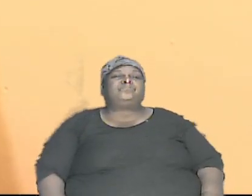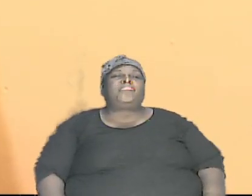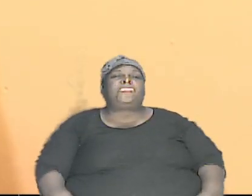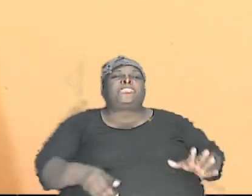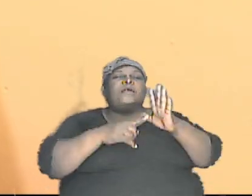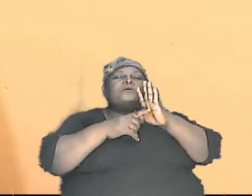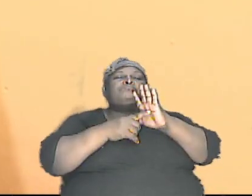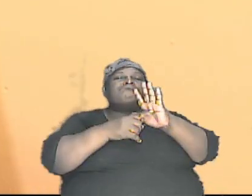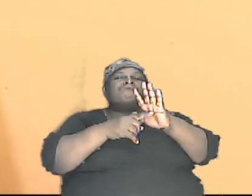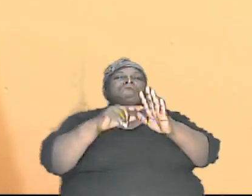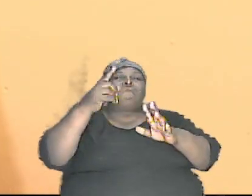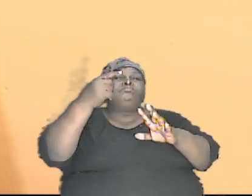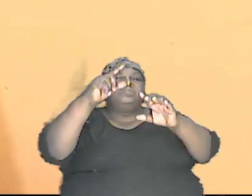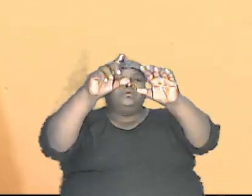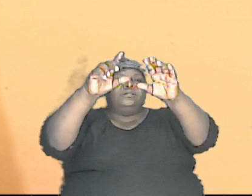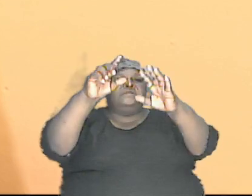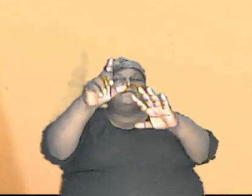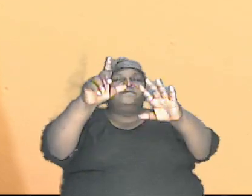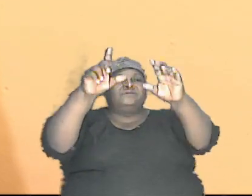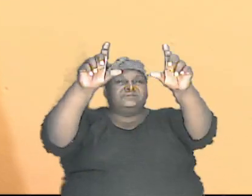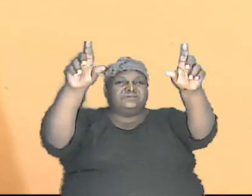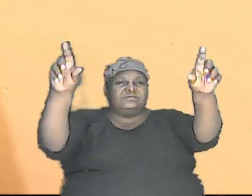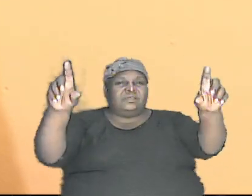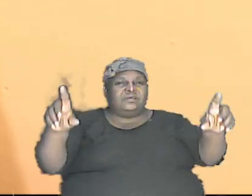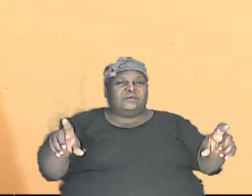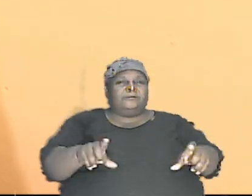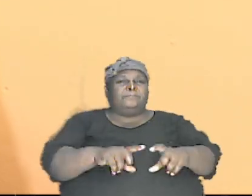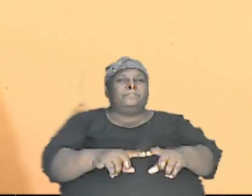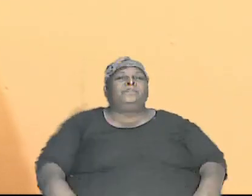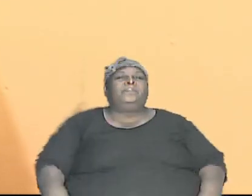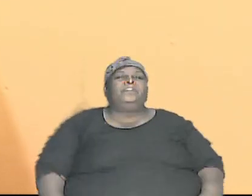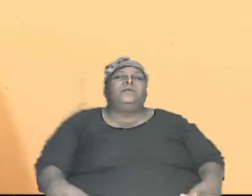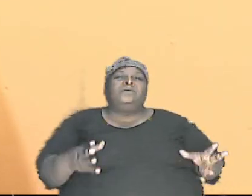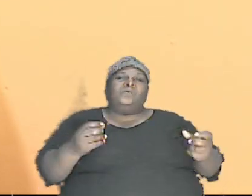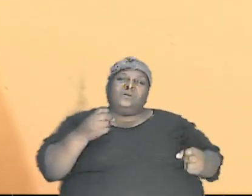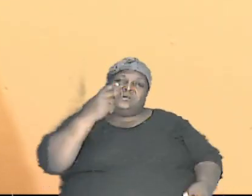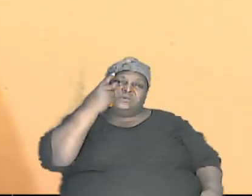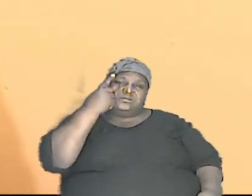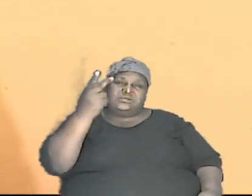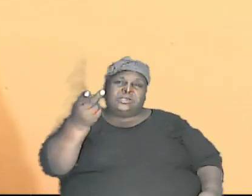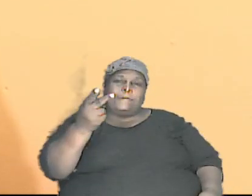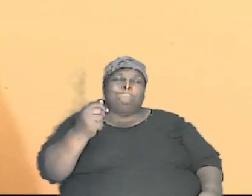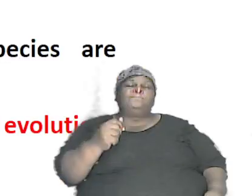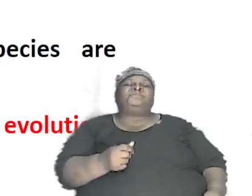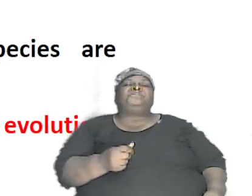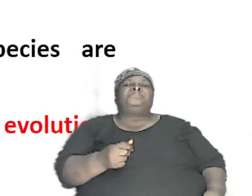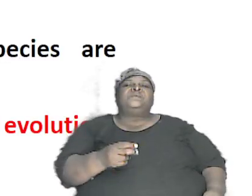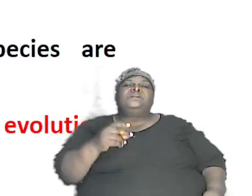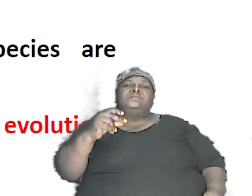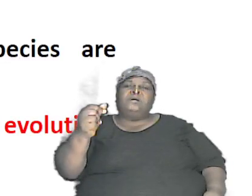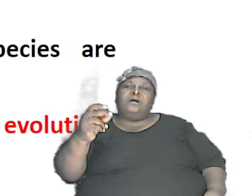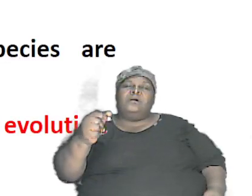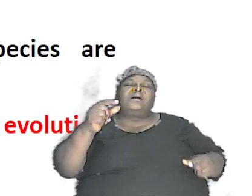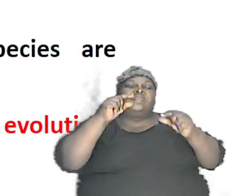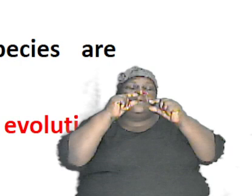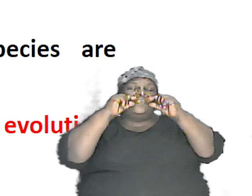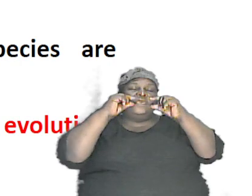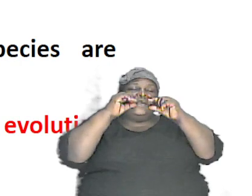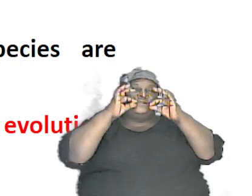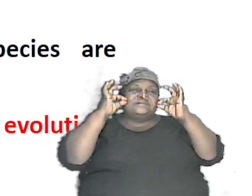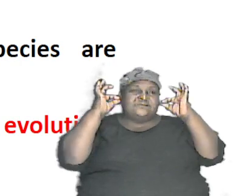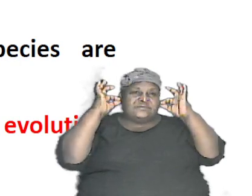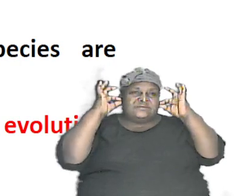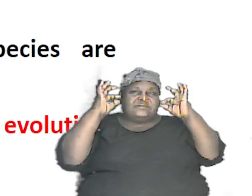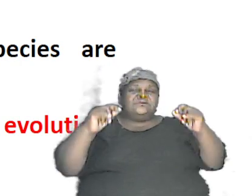first slide and I just want us to see that when we talk about the dog or the cat it the same thing as we